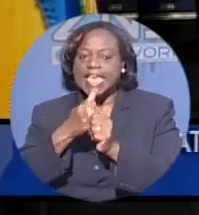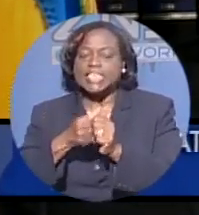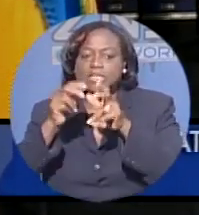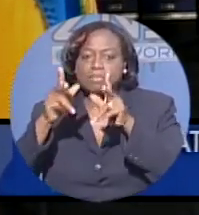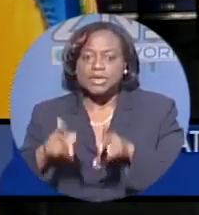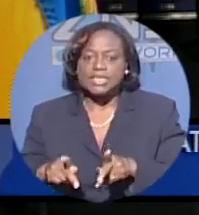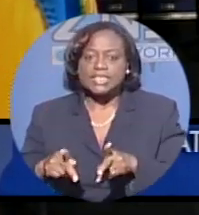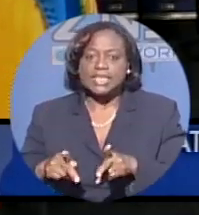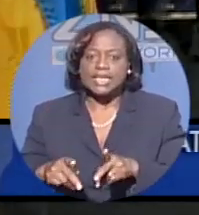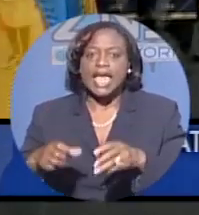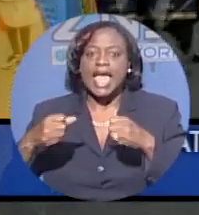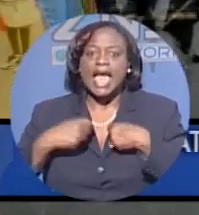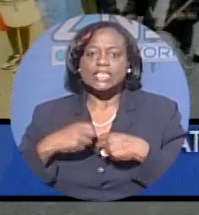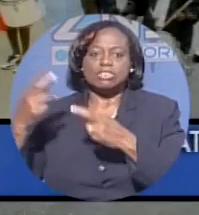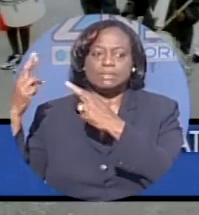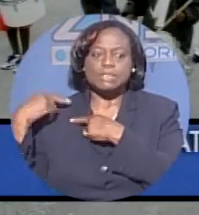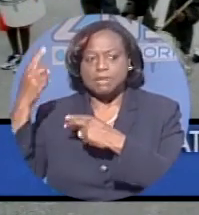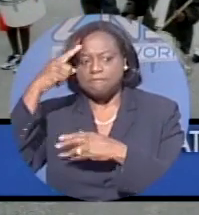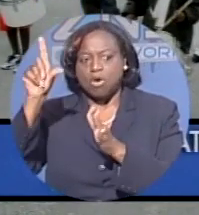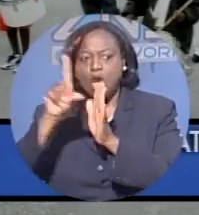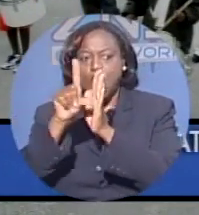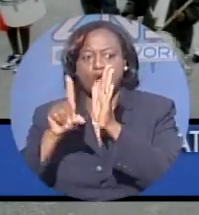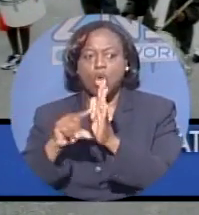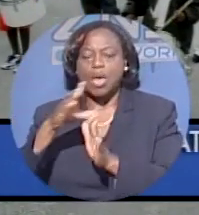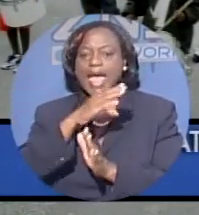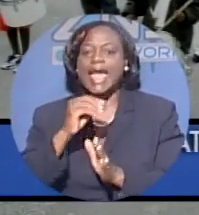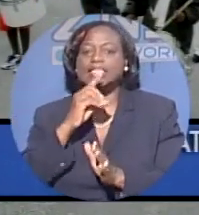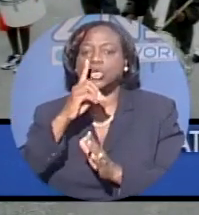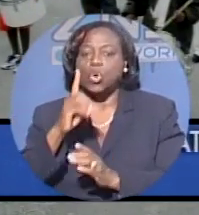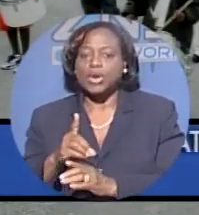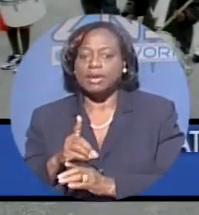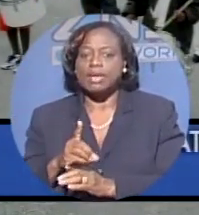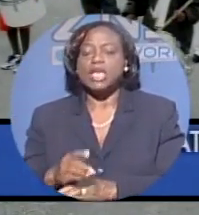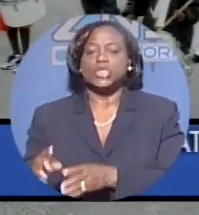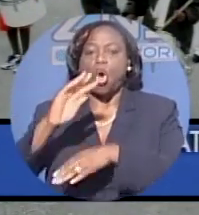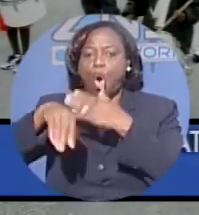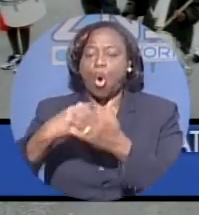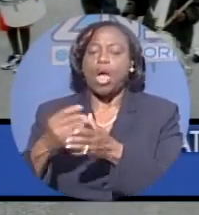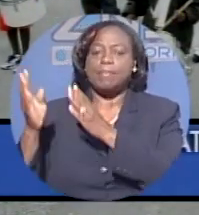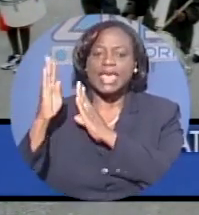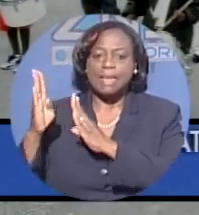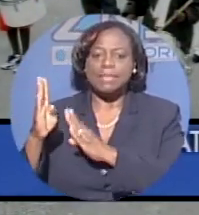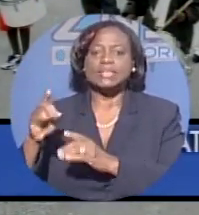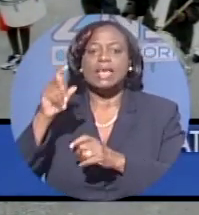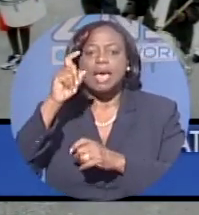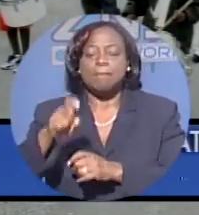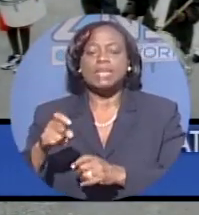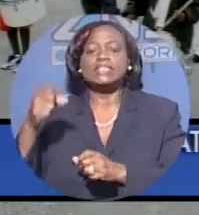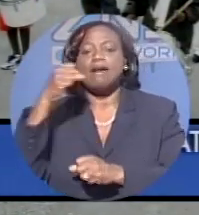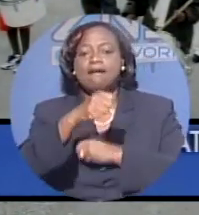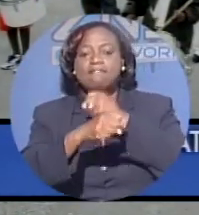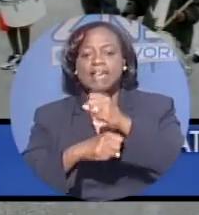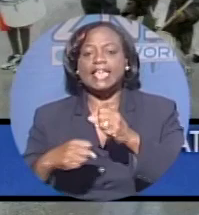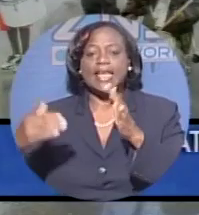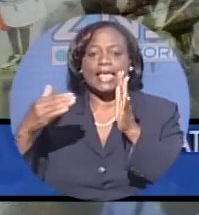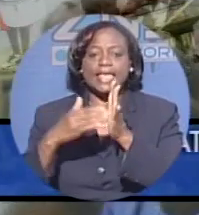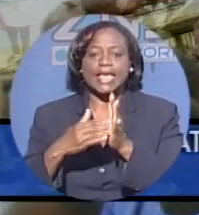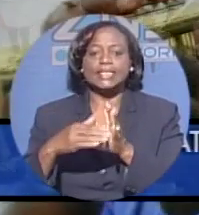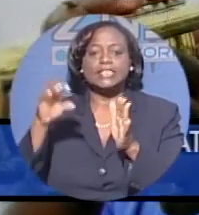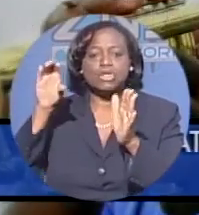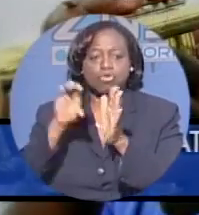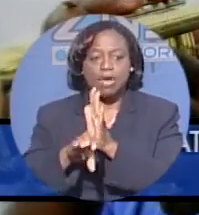for law and order, and he called on Bahamians to join the fight against crime by enlisting in the National Volunteerism Initiative.